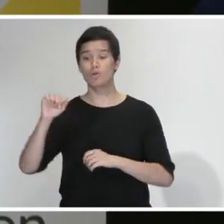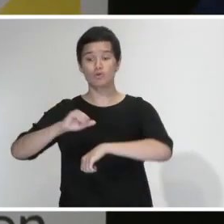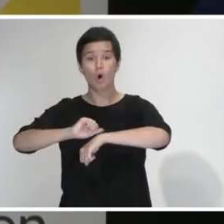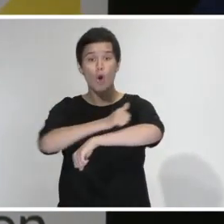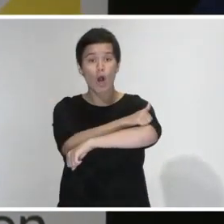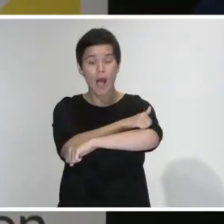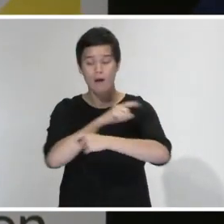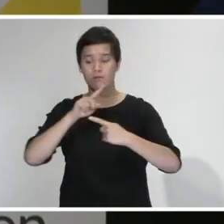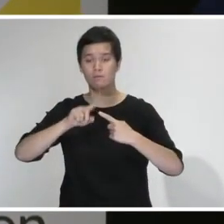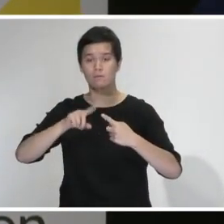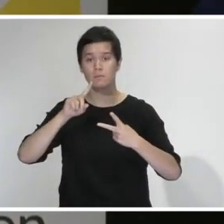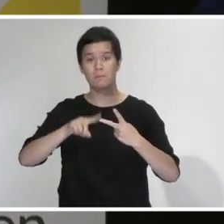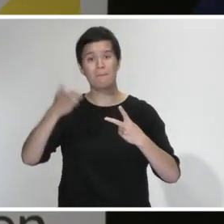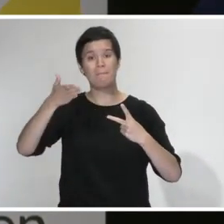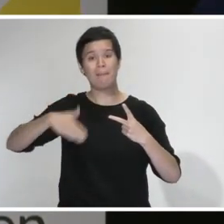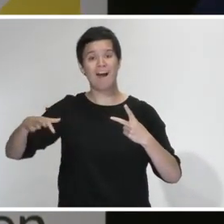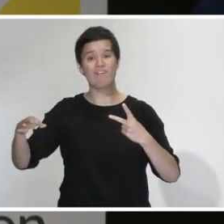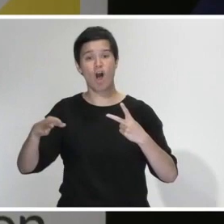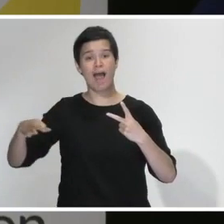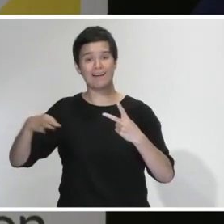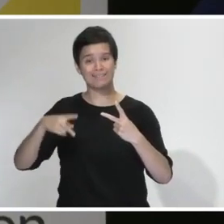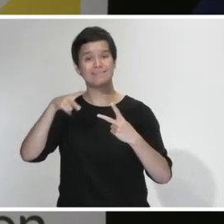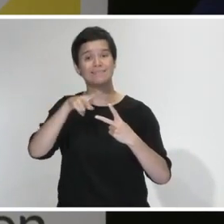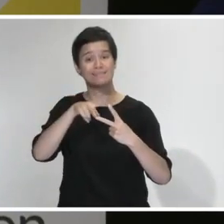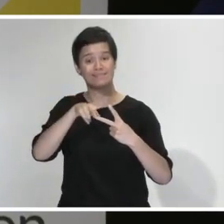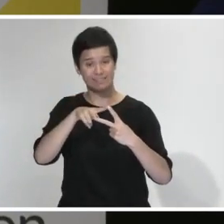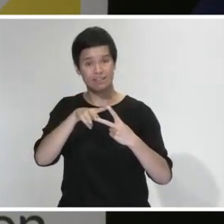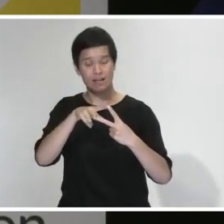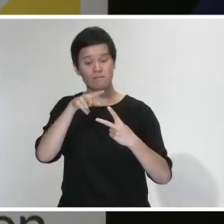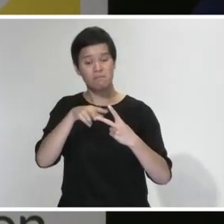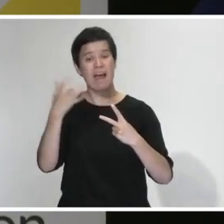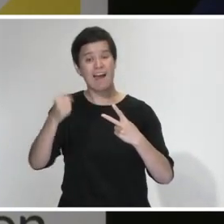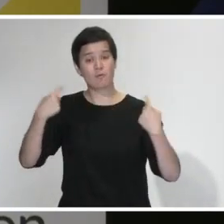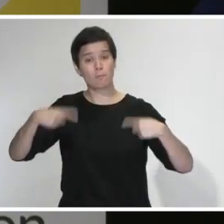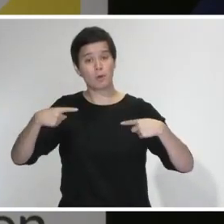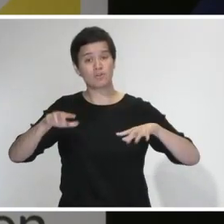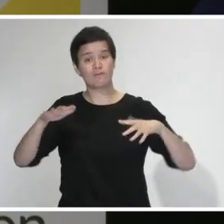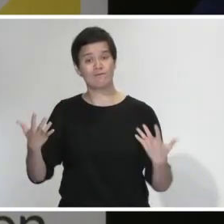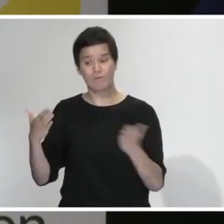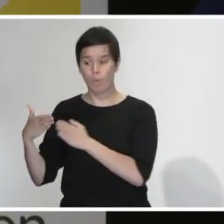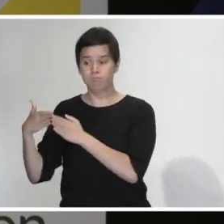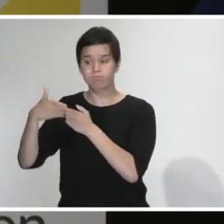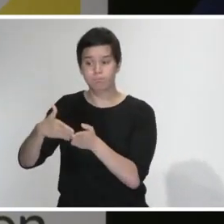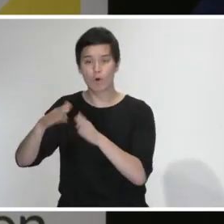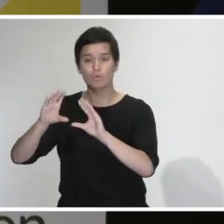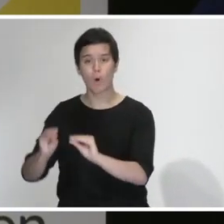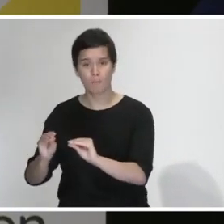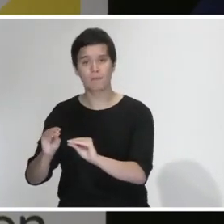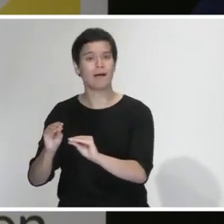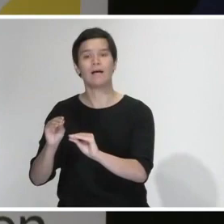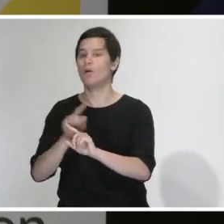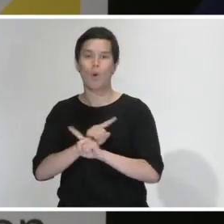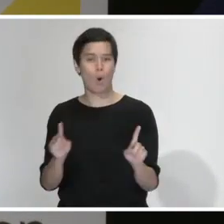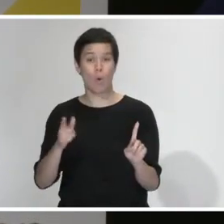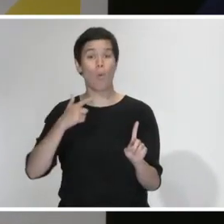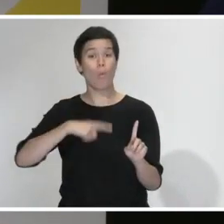line took the decision to cut the cruise short and head straight from Napier back to Sydney. They went south through the Cook Strait